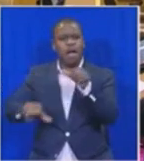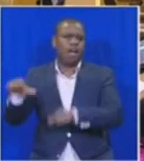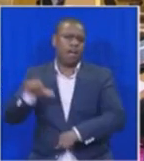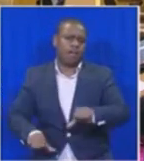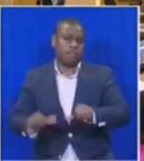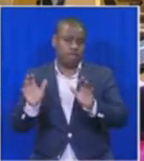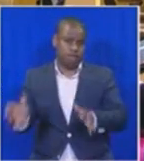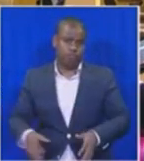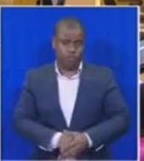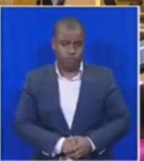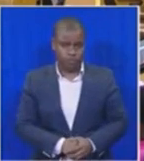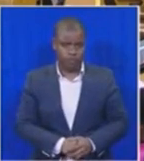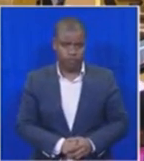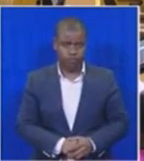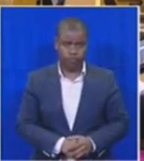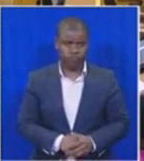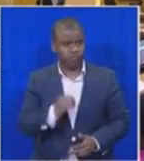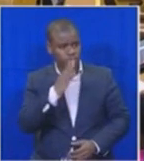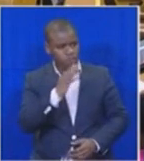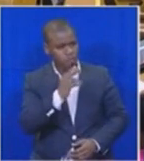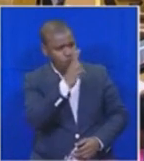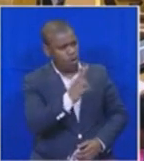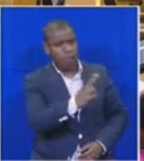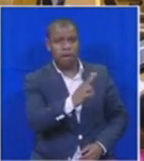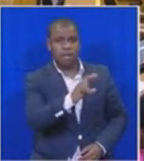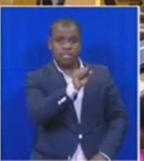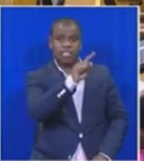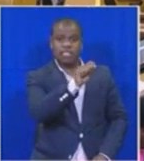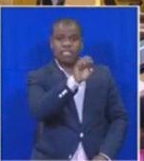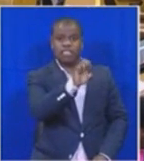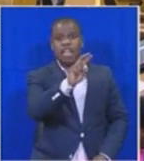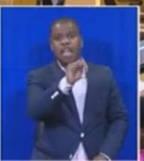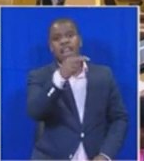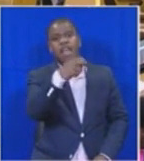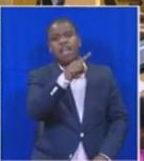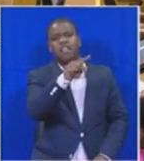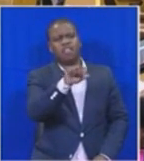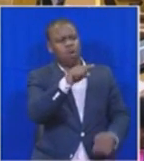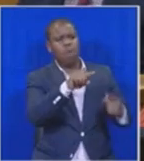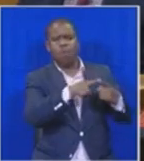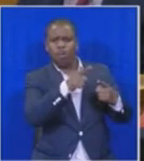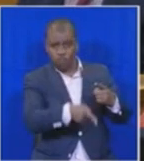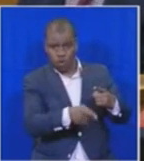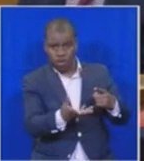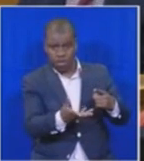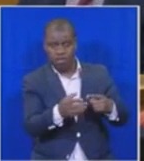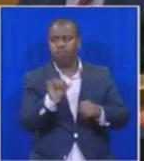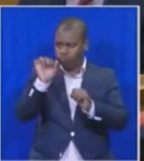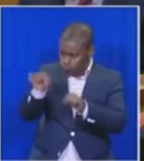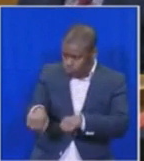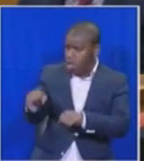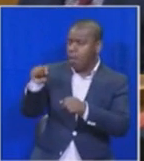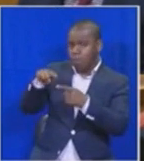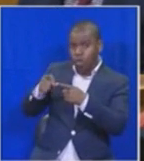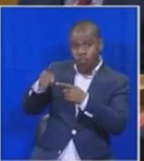Honorable Stianazen, is that a point of order? It is a point of order, Madam Speaker, in terms of one for one. You would have allowed this urgent question because